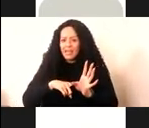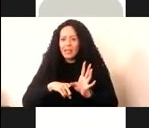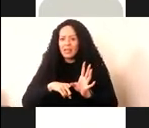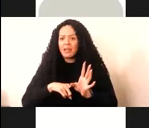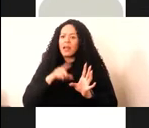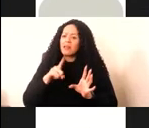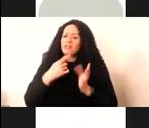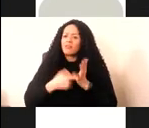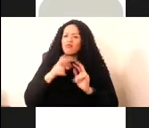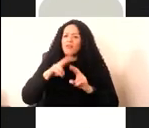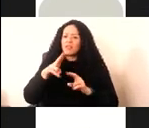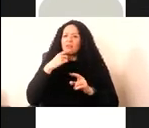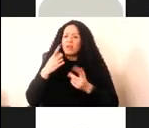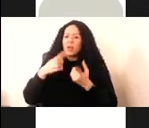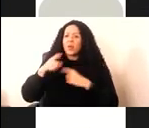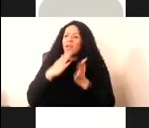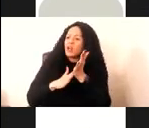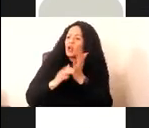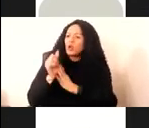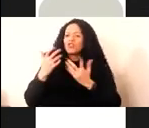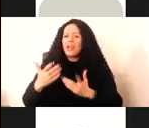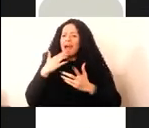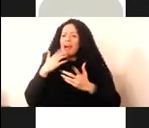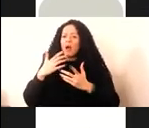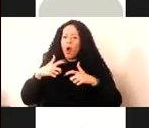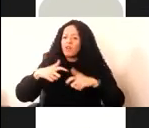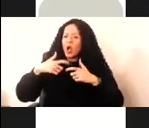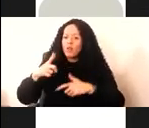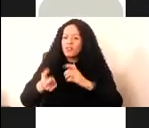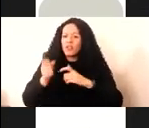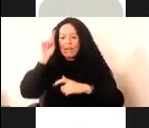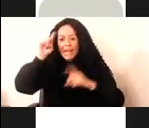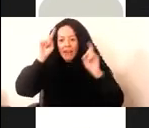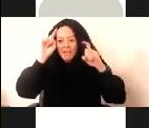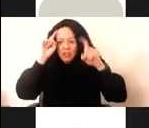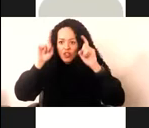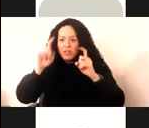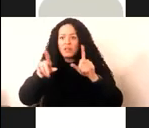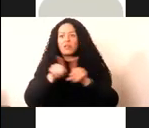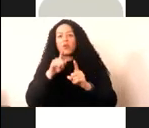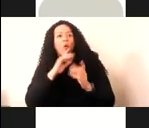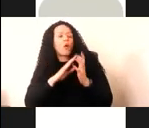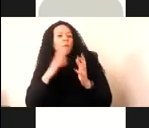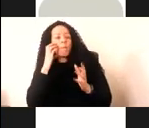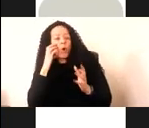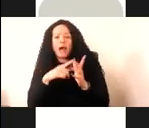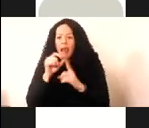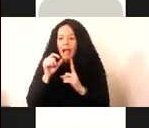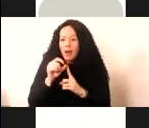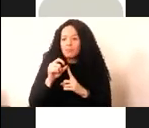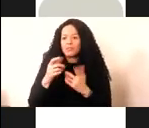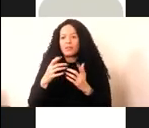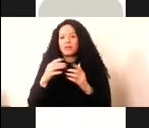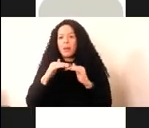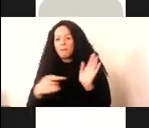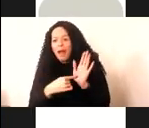to a culture of constant innovation. So objects such as video games, mobile apps, platforms